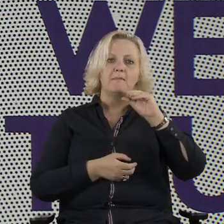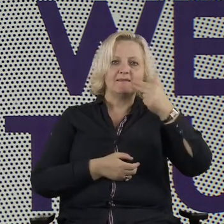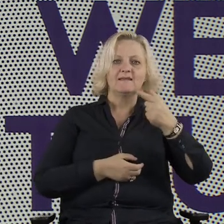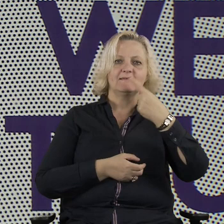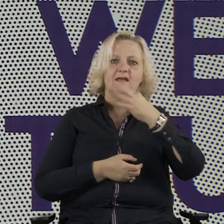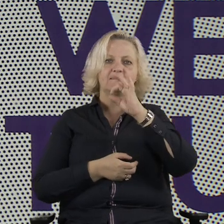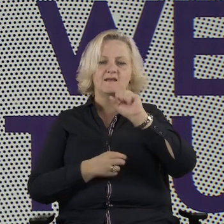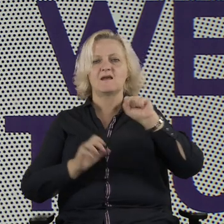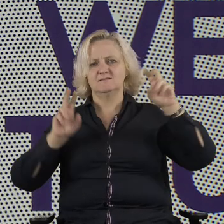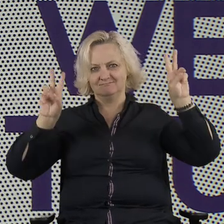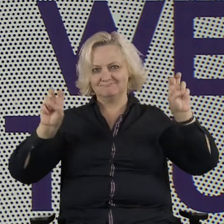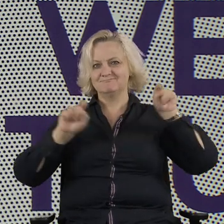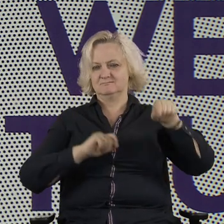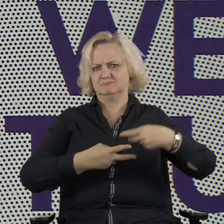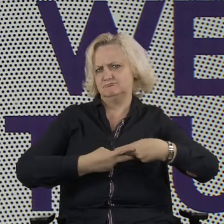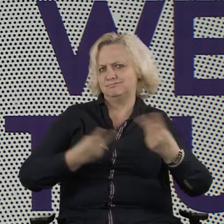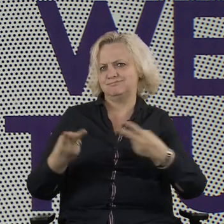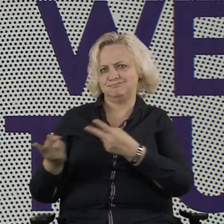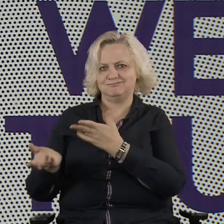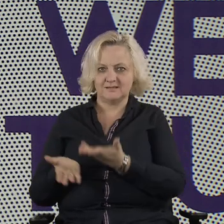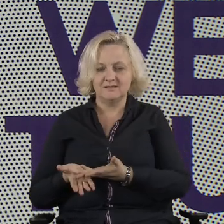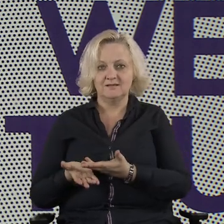of the more open parliaments in the world.